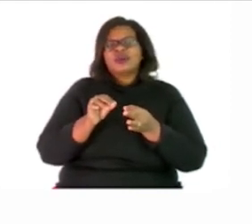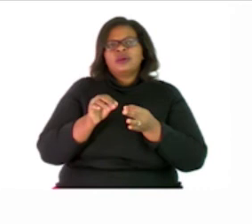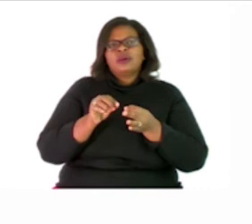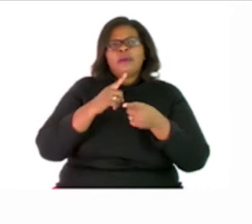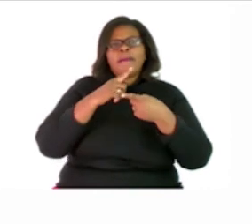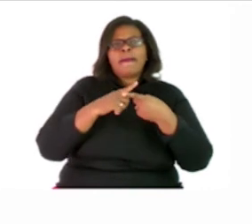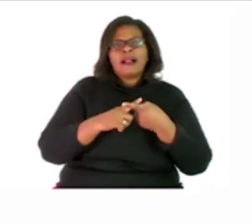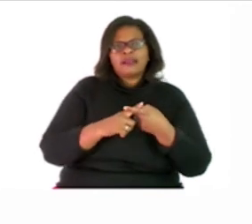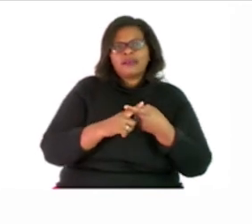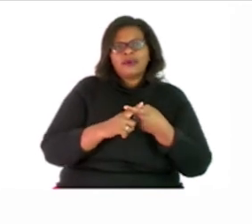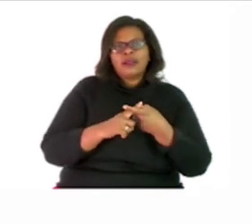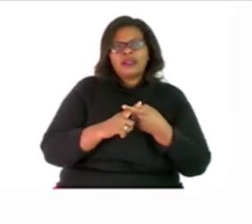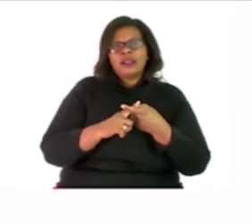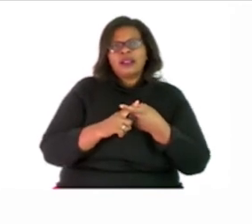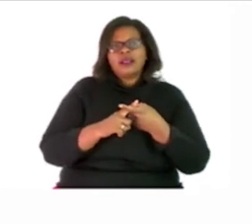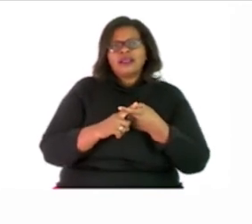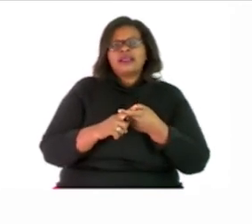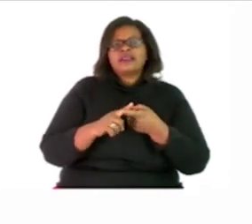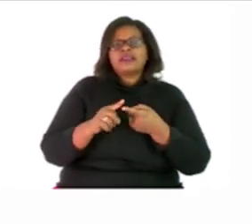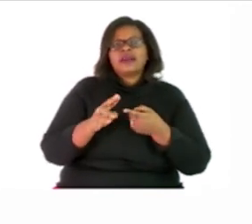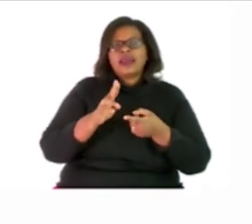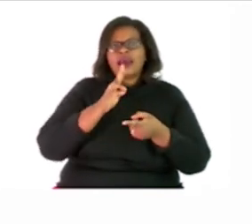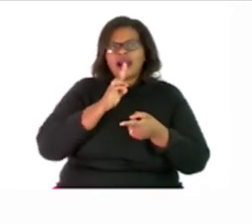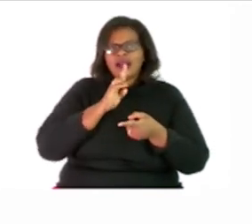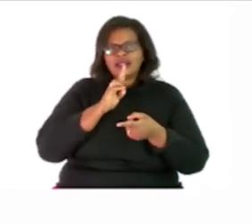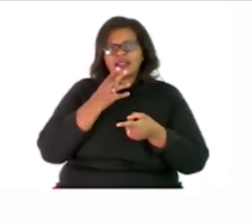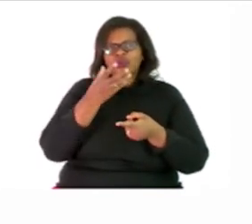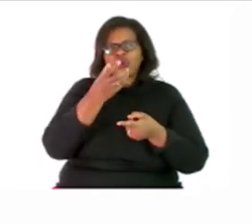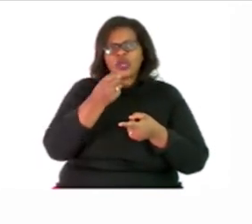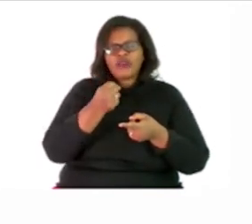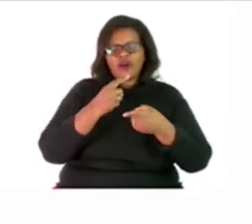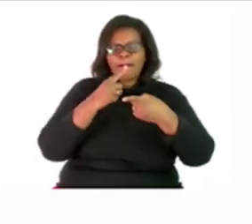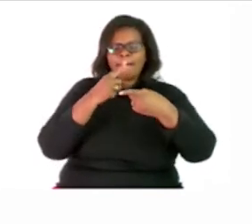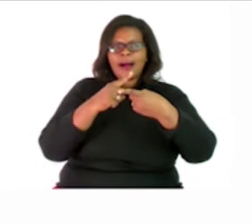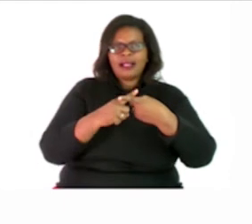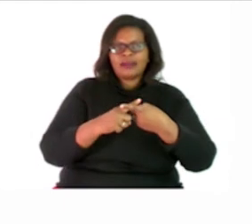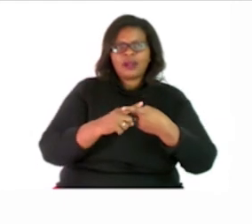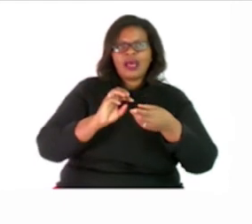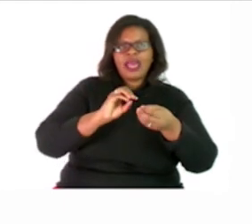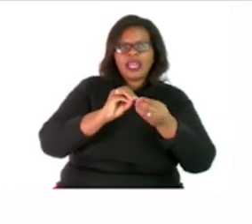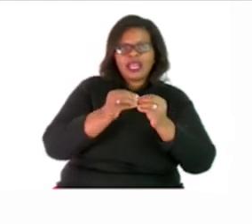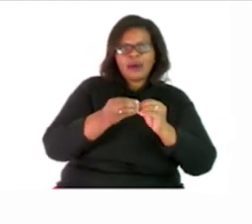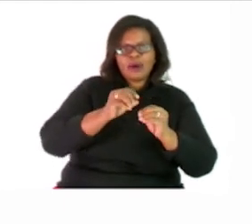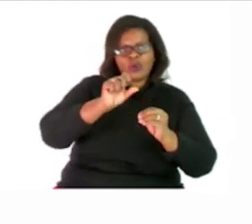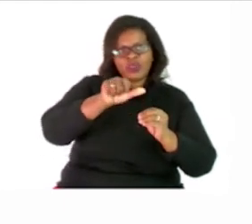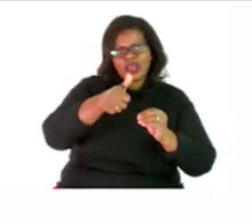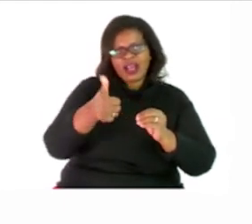of multiplying a number by another whole number, just like the times table.